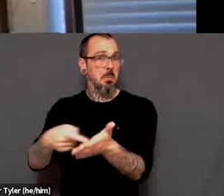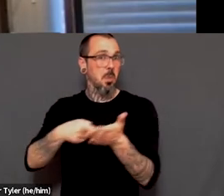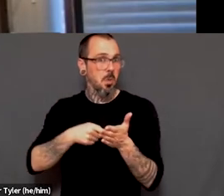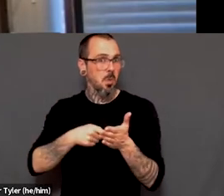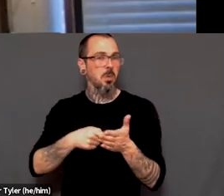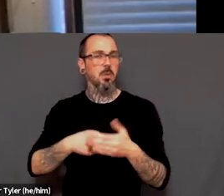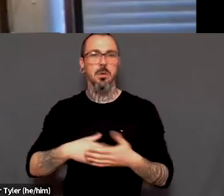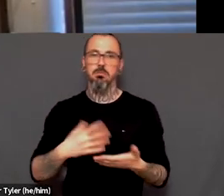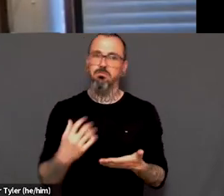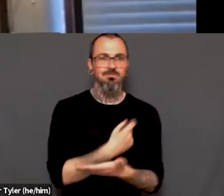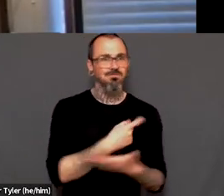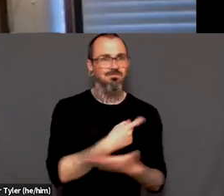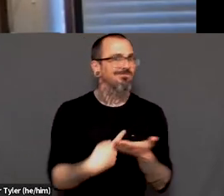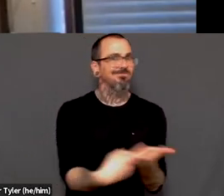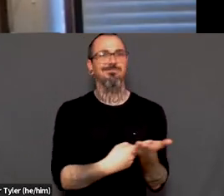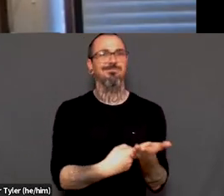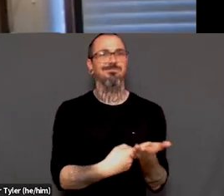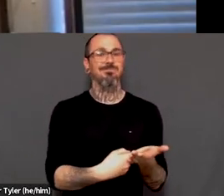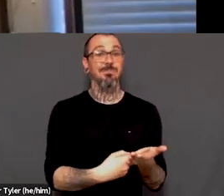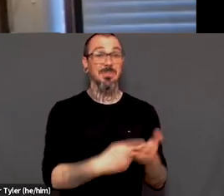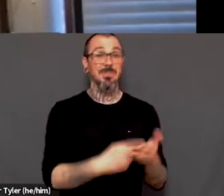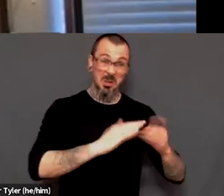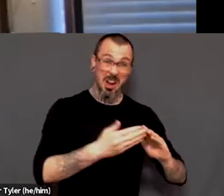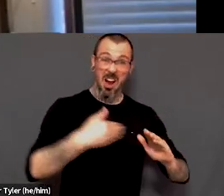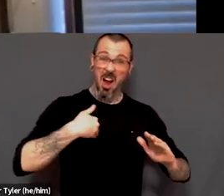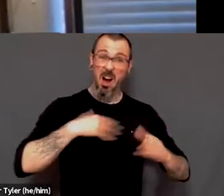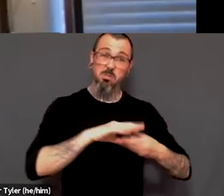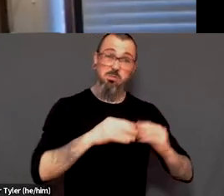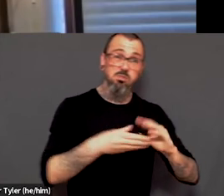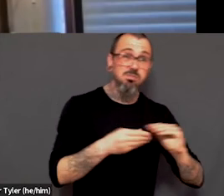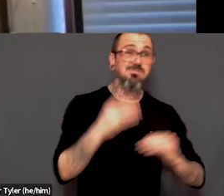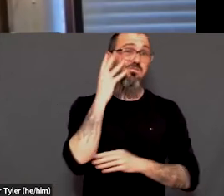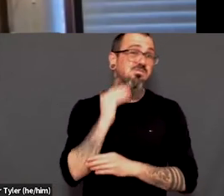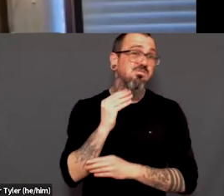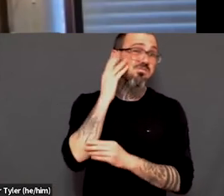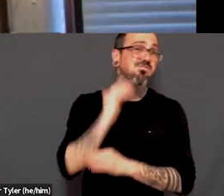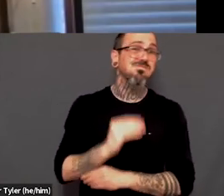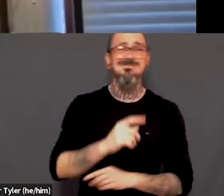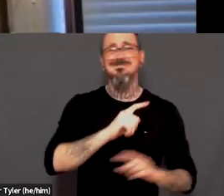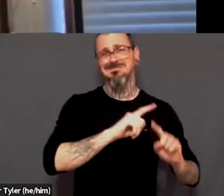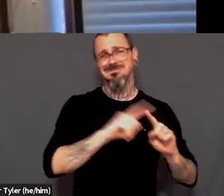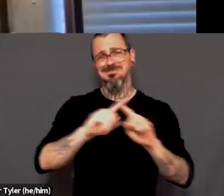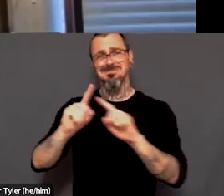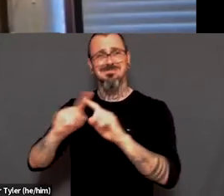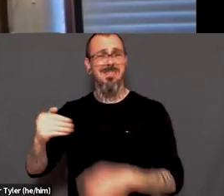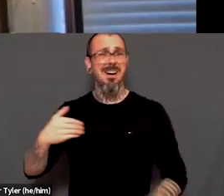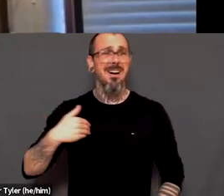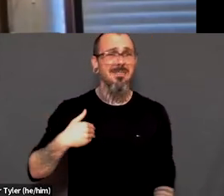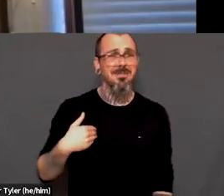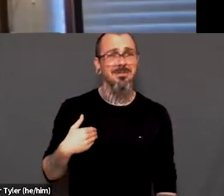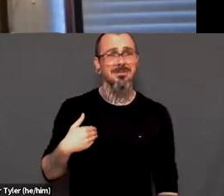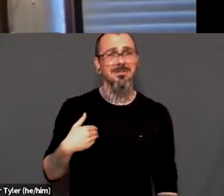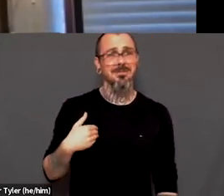these communities have like real stories and real lived experiences that like all fight against like the